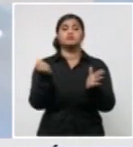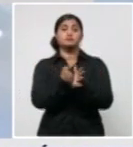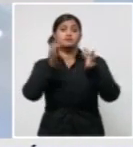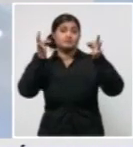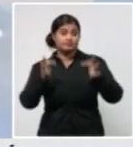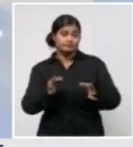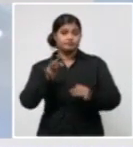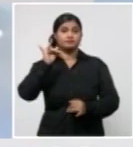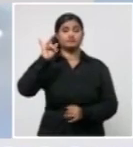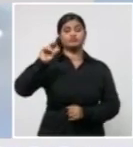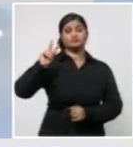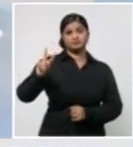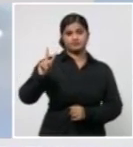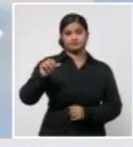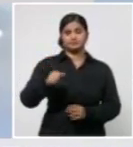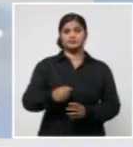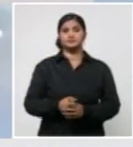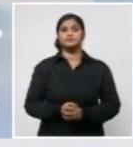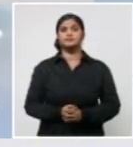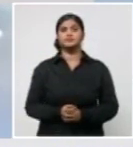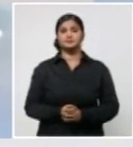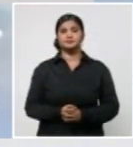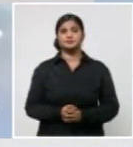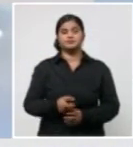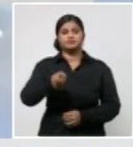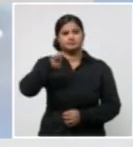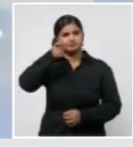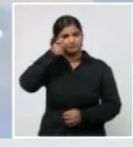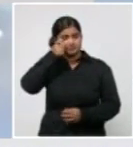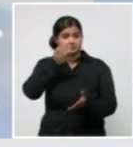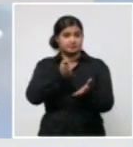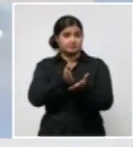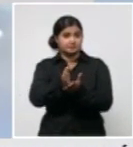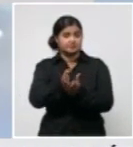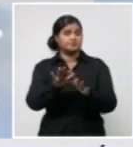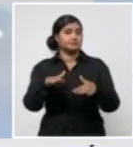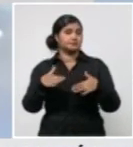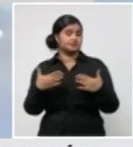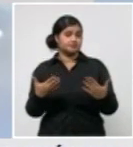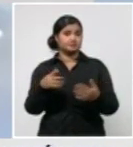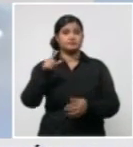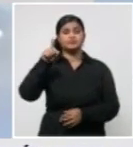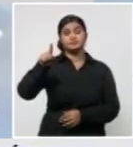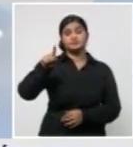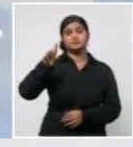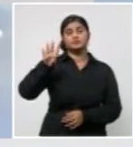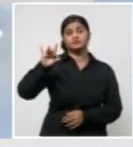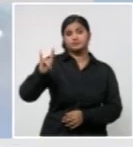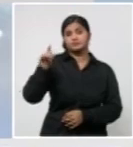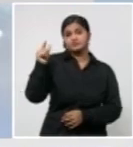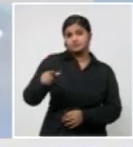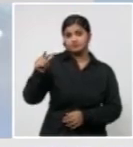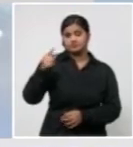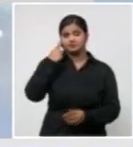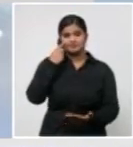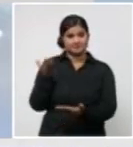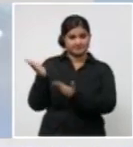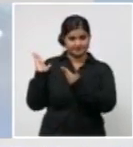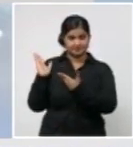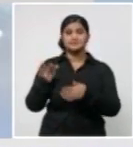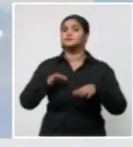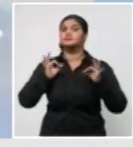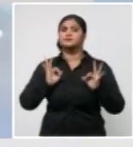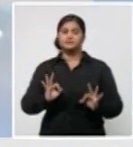people continue to be monitored by our healthcare professionals and specialists. Yesterday, over 3,000 samples were